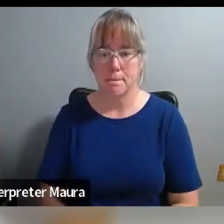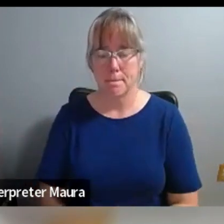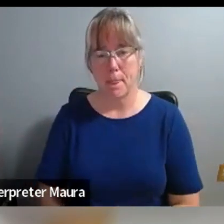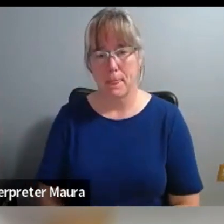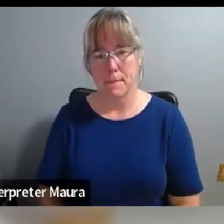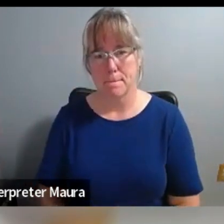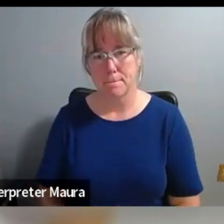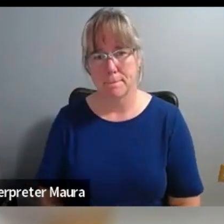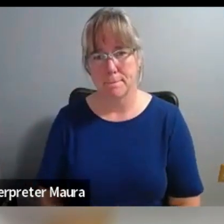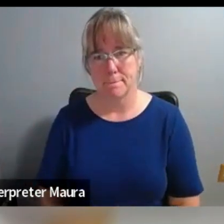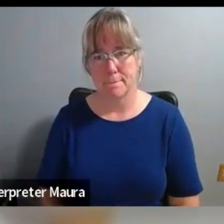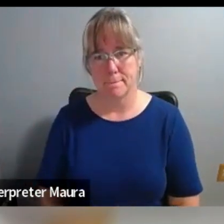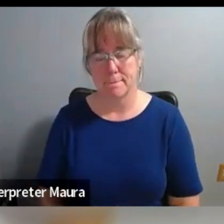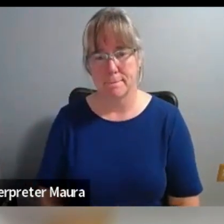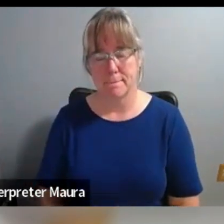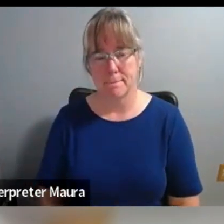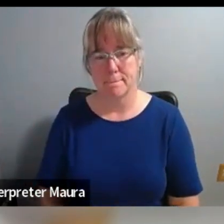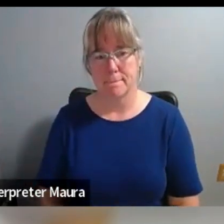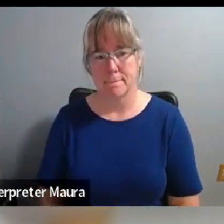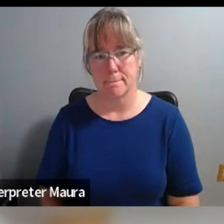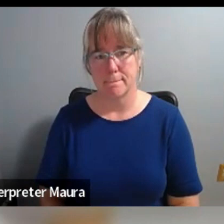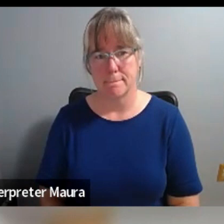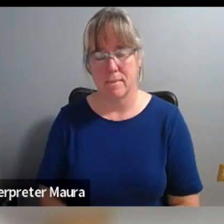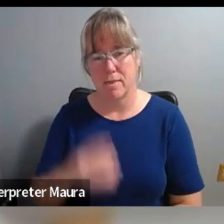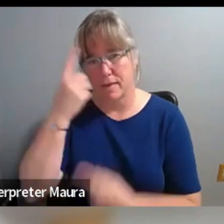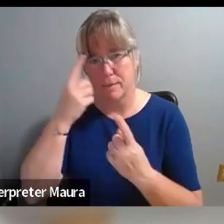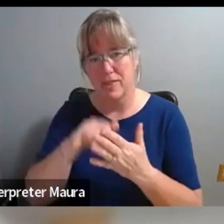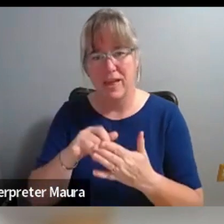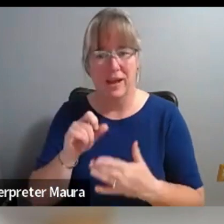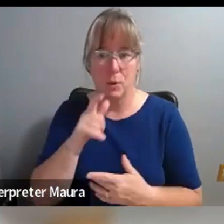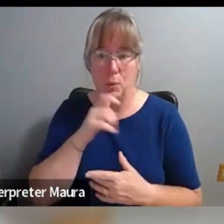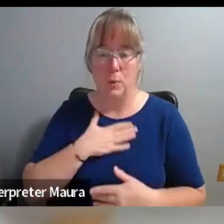Something on that for a moment. And then just, you know, let me know if you want to go first.